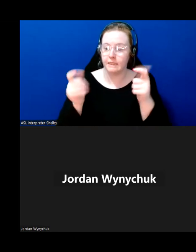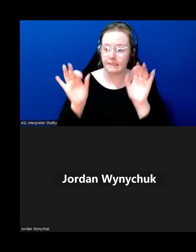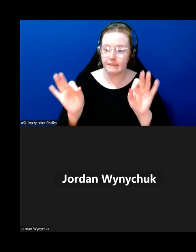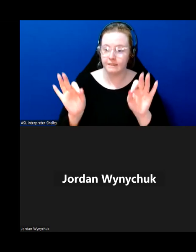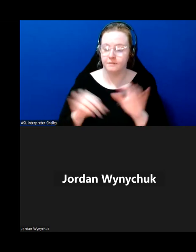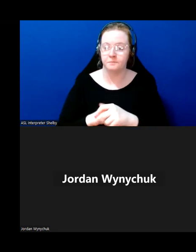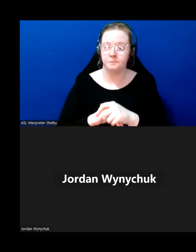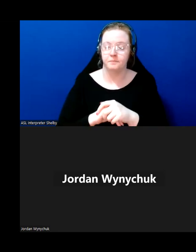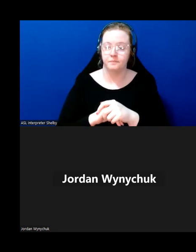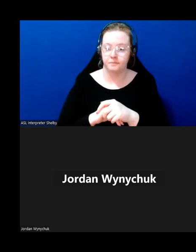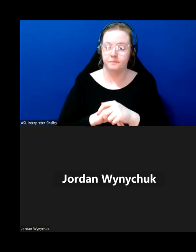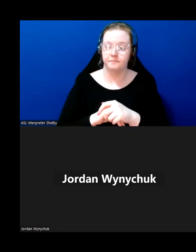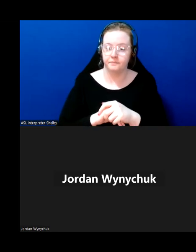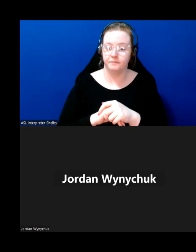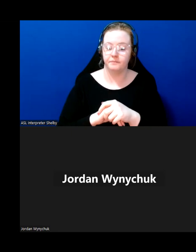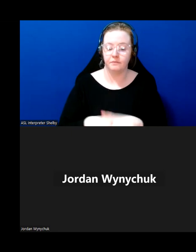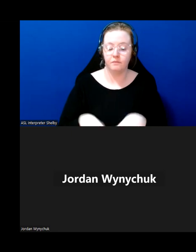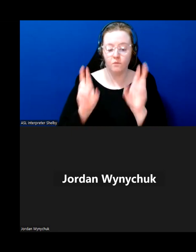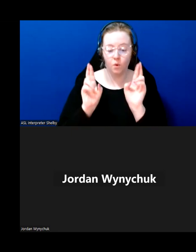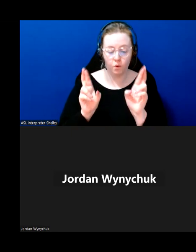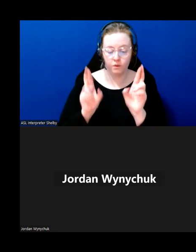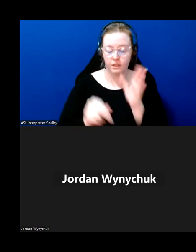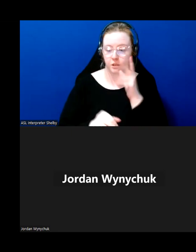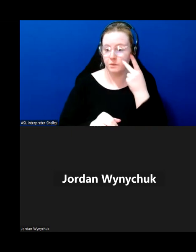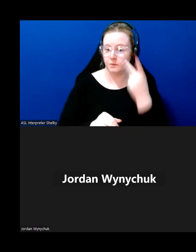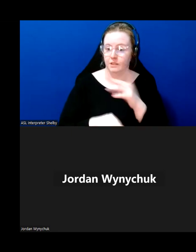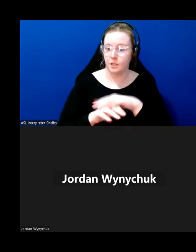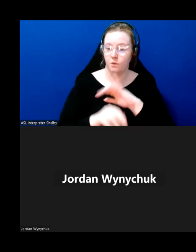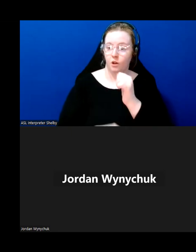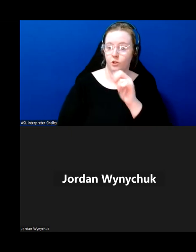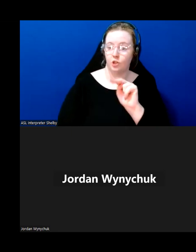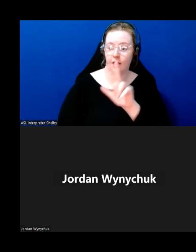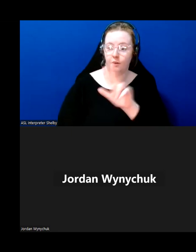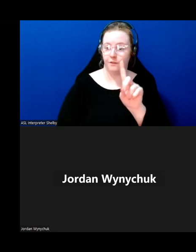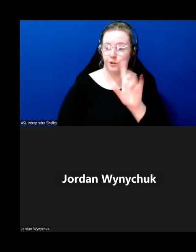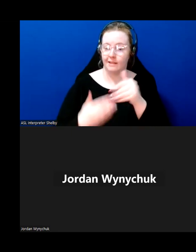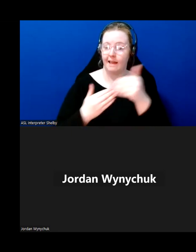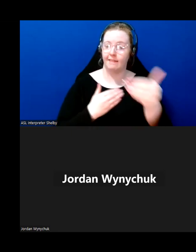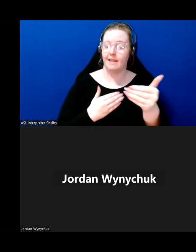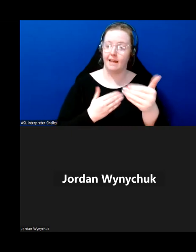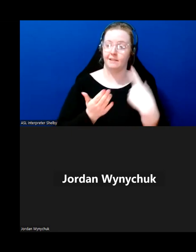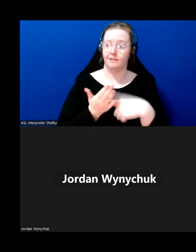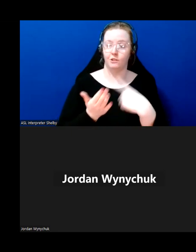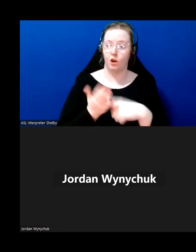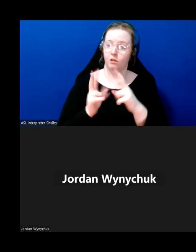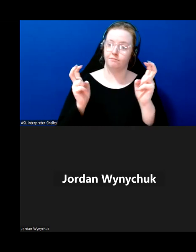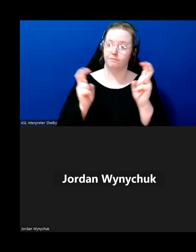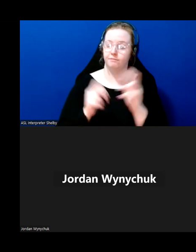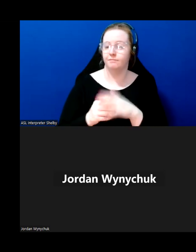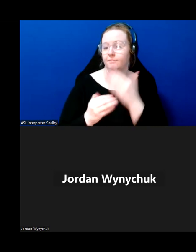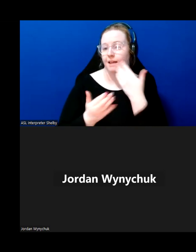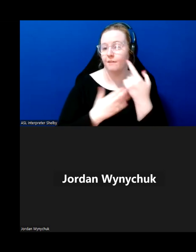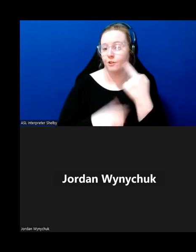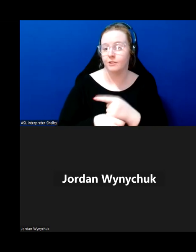i um hope to see you on january to 31st at our next let's talk about have a great day everybody